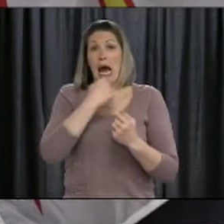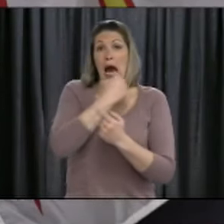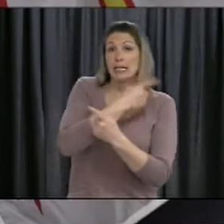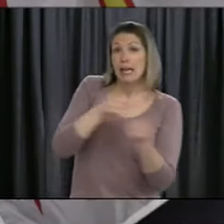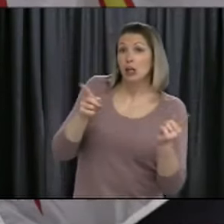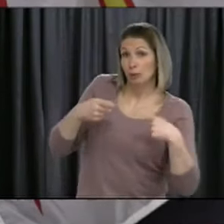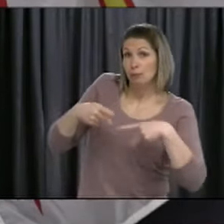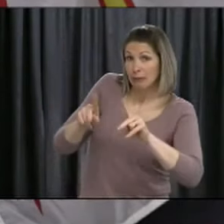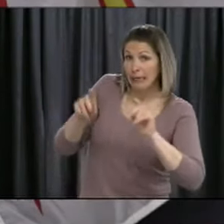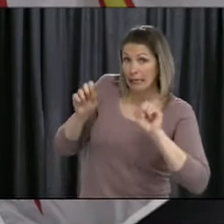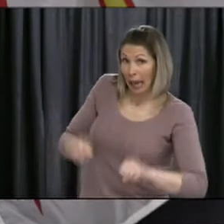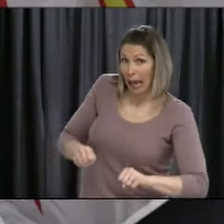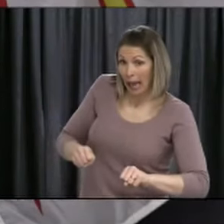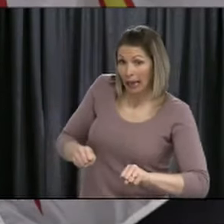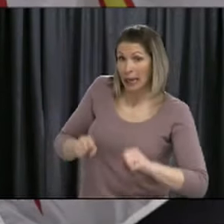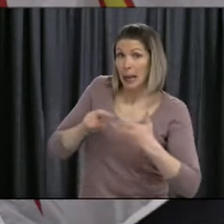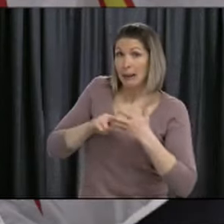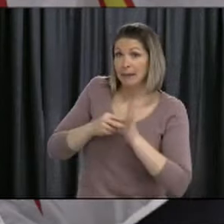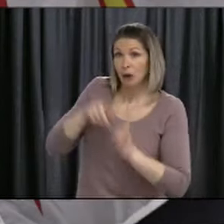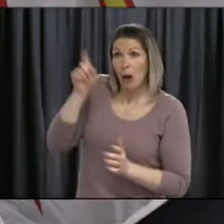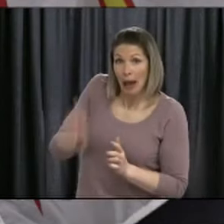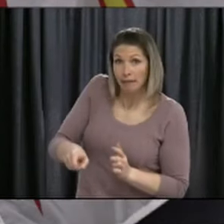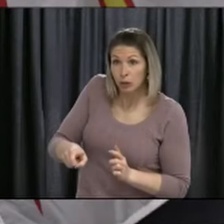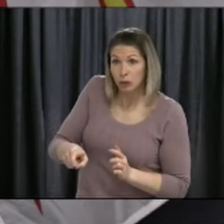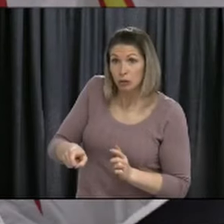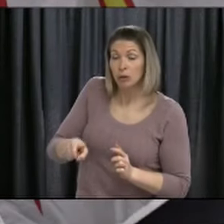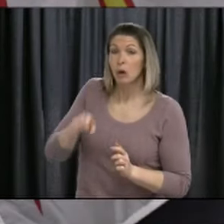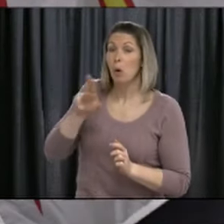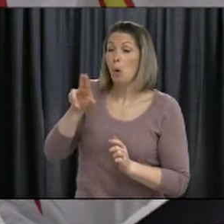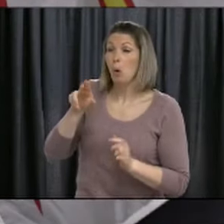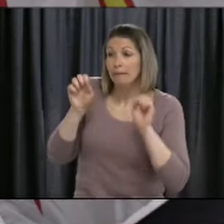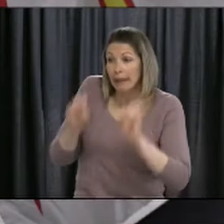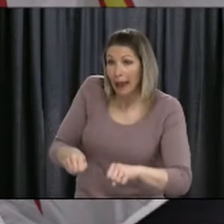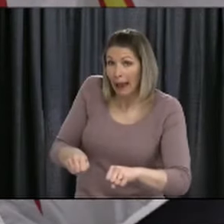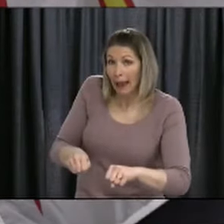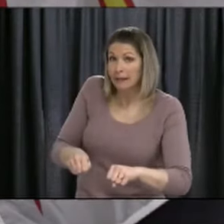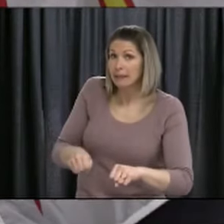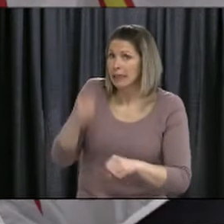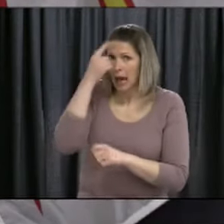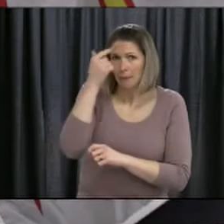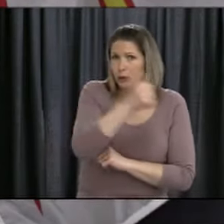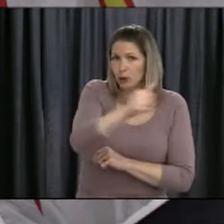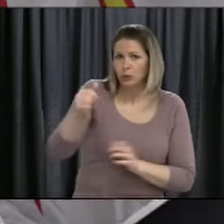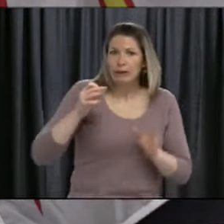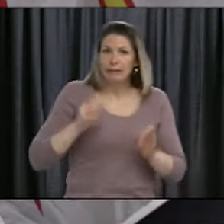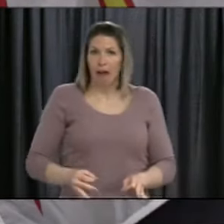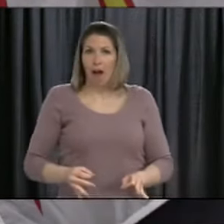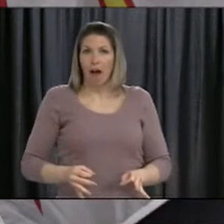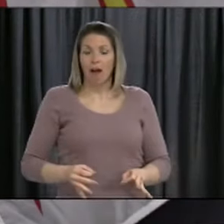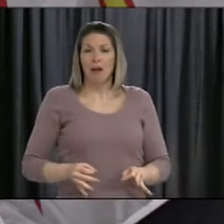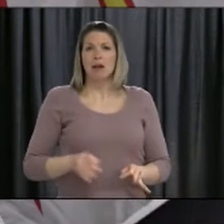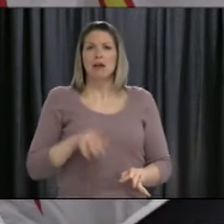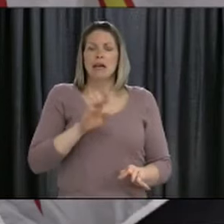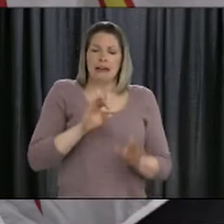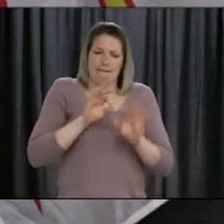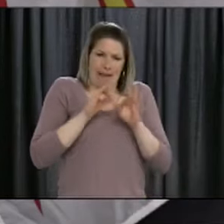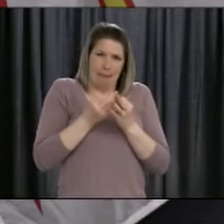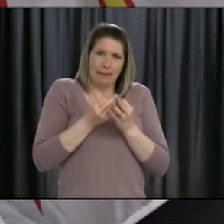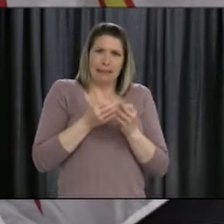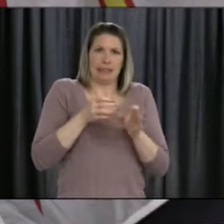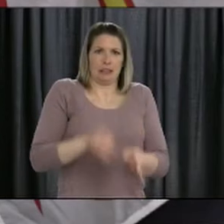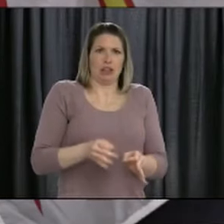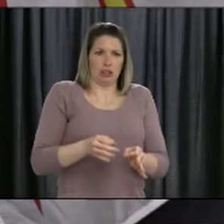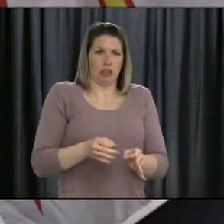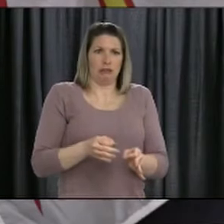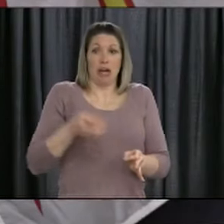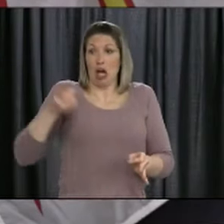should or you have to. So, you know, you have to think about that. And then families have to think about who they're